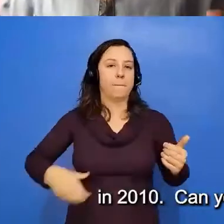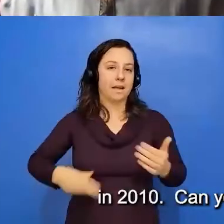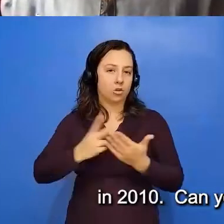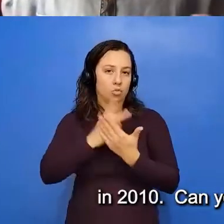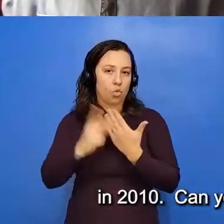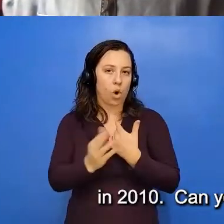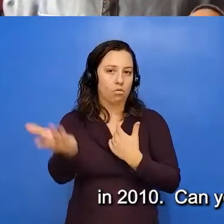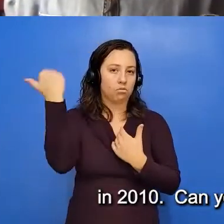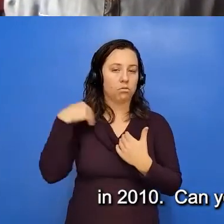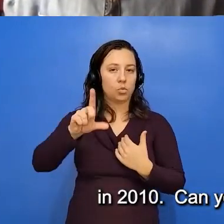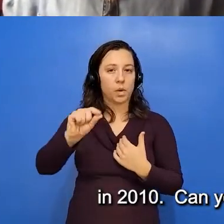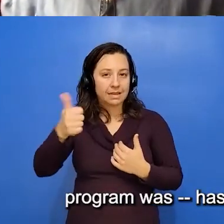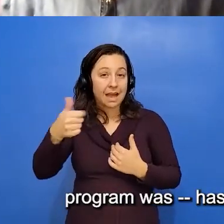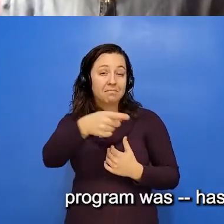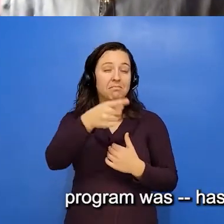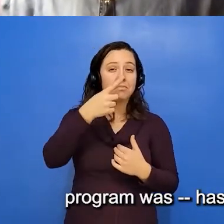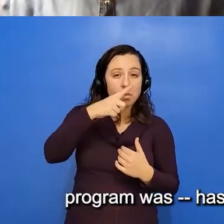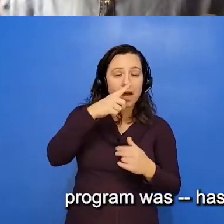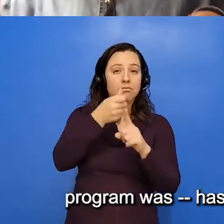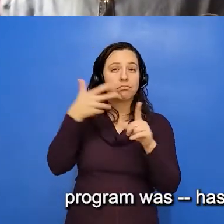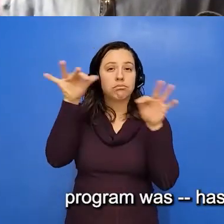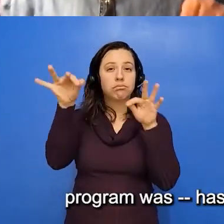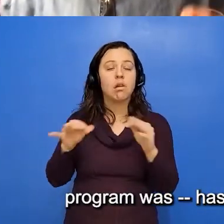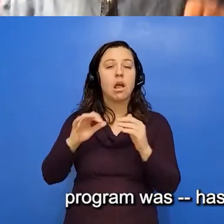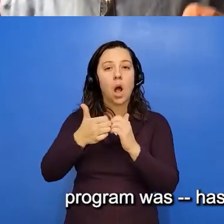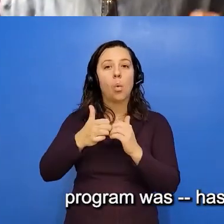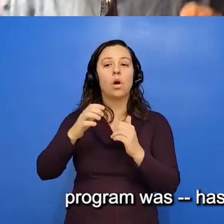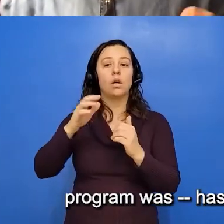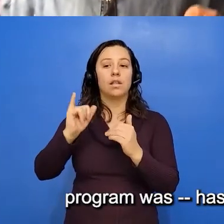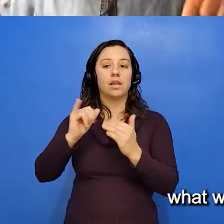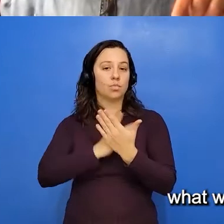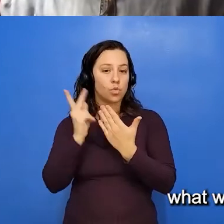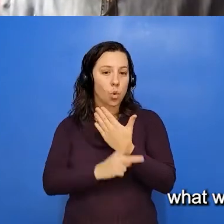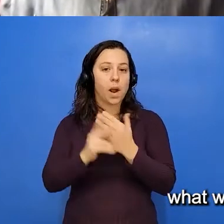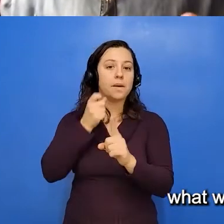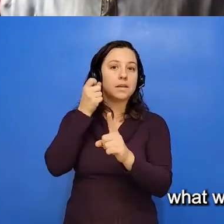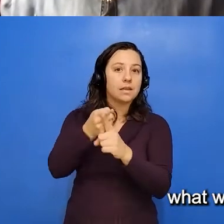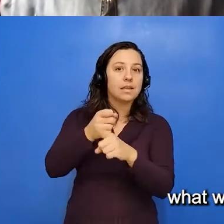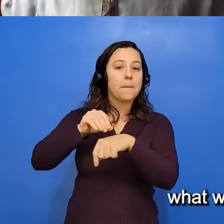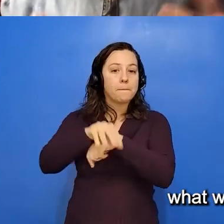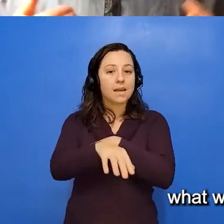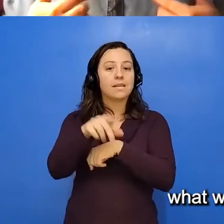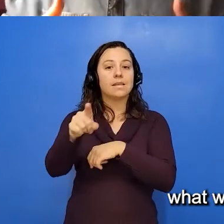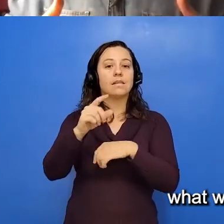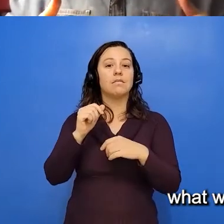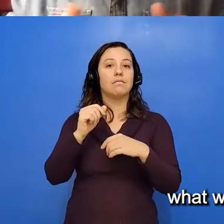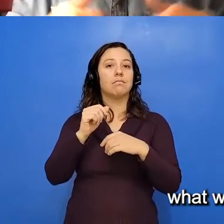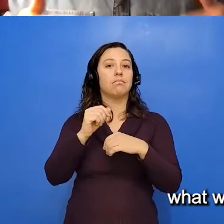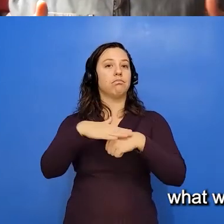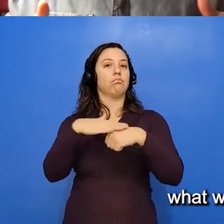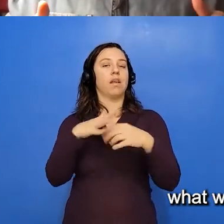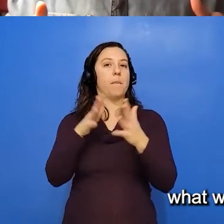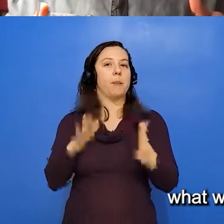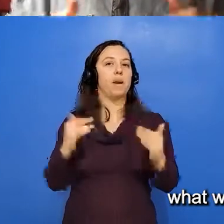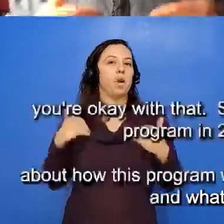Can you tell us a little bit about how this program has impacted Native American youth and what we can